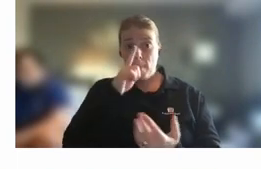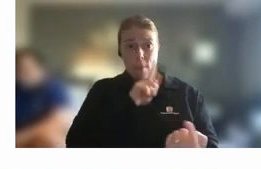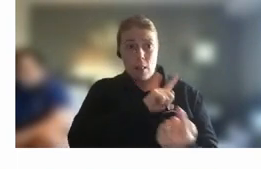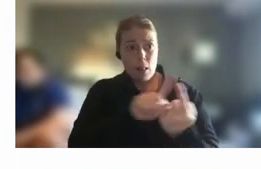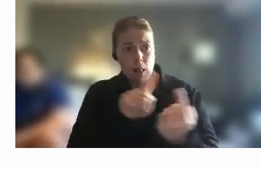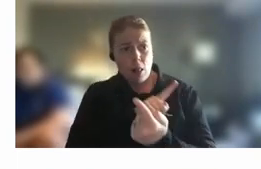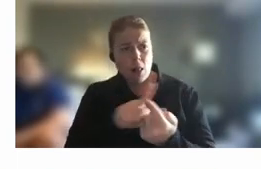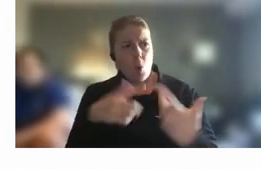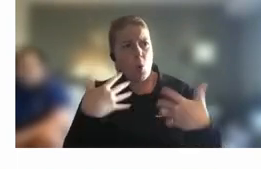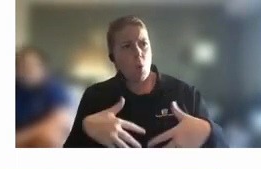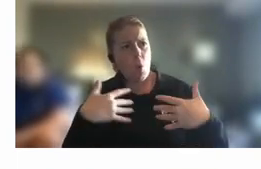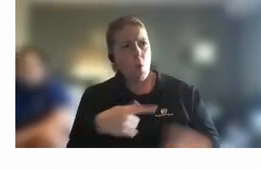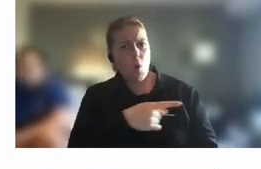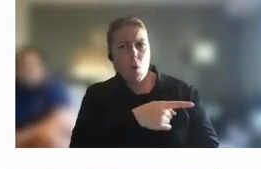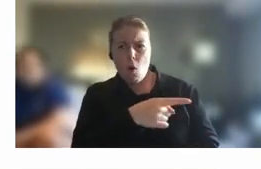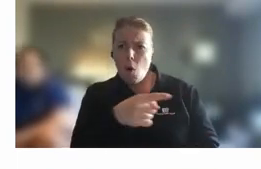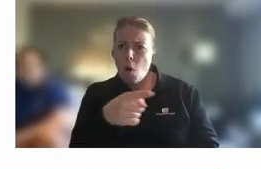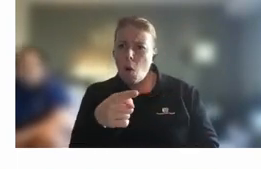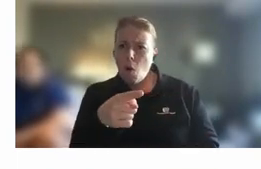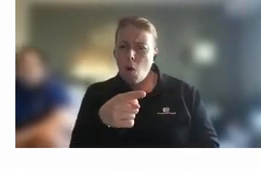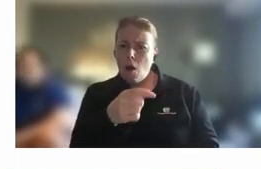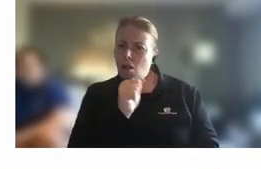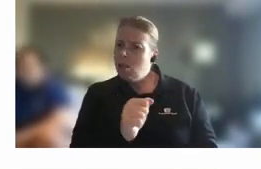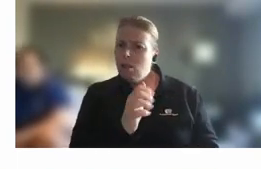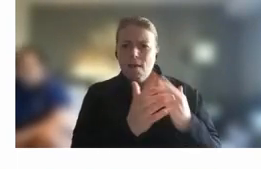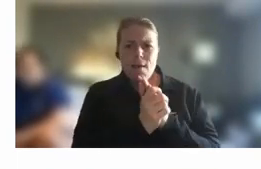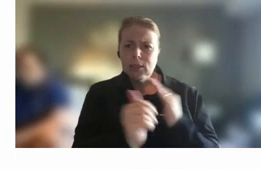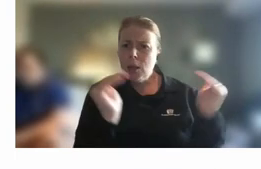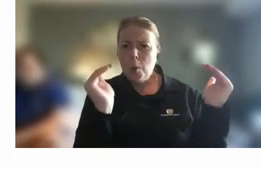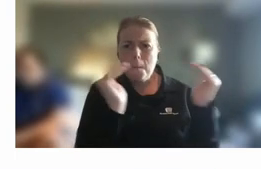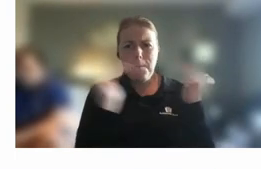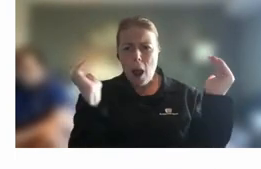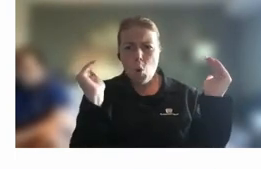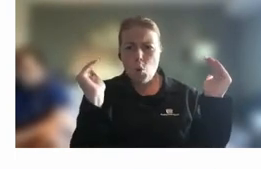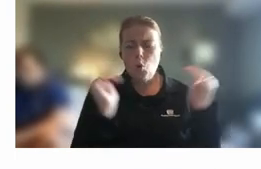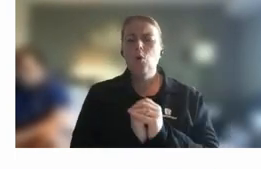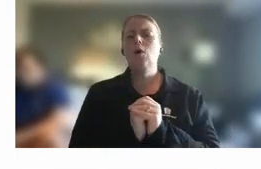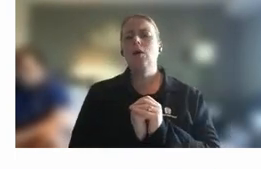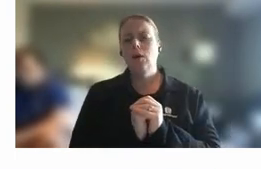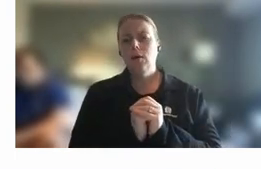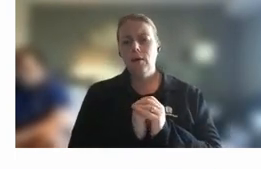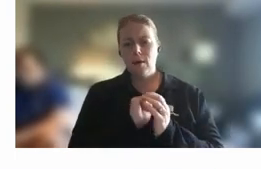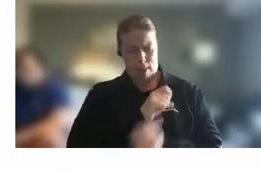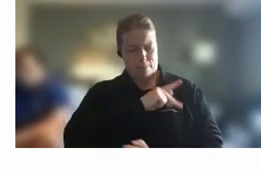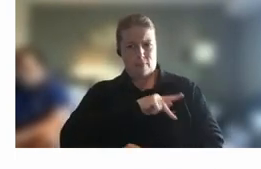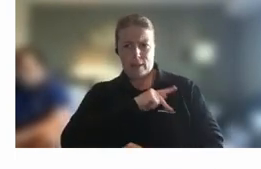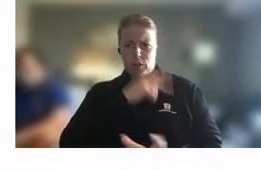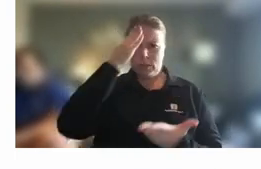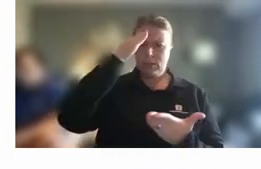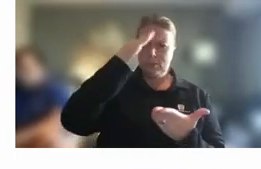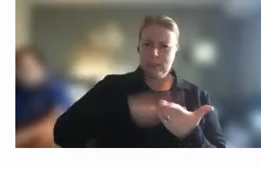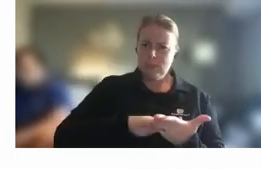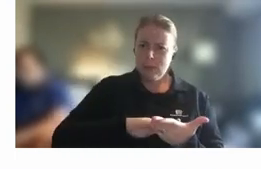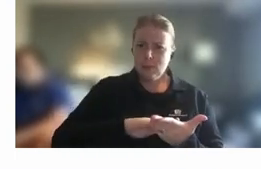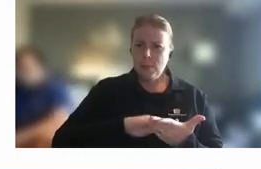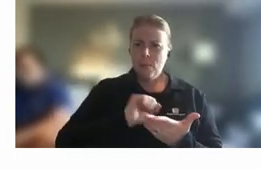was by the caliber of the people that were working at austrade and their professionalism their experience and their desire